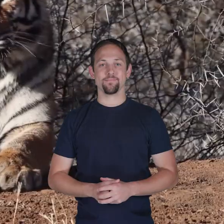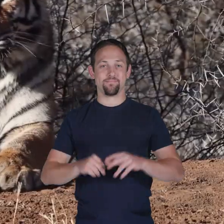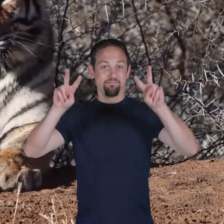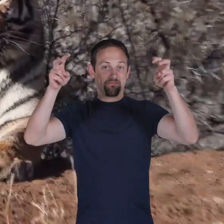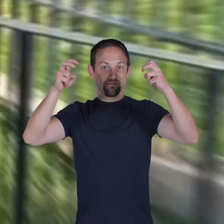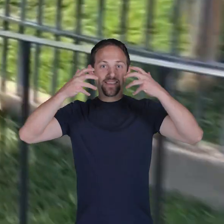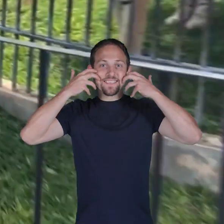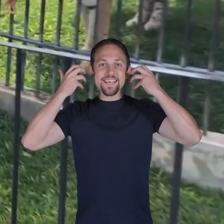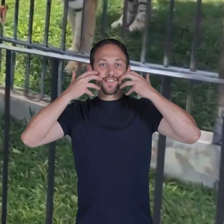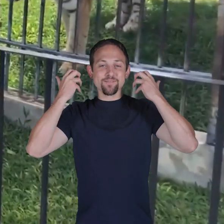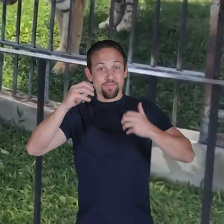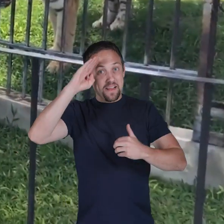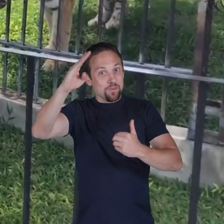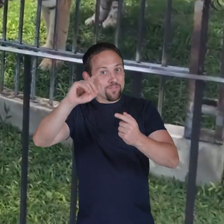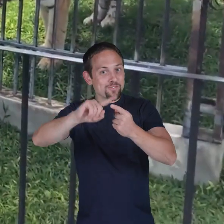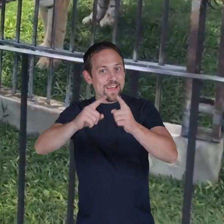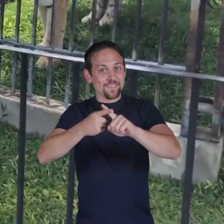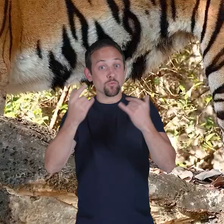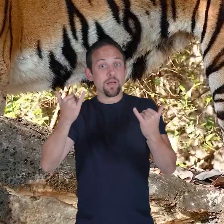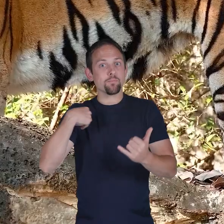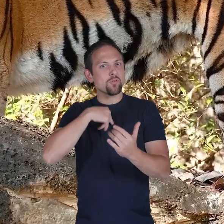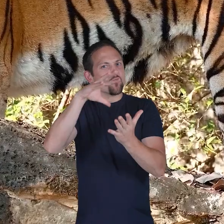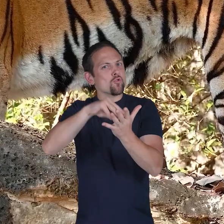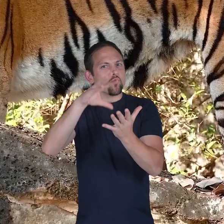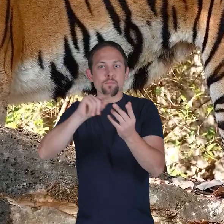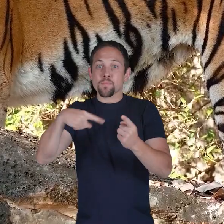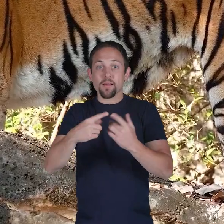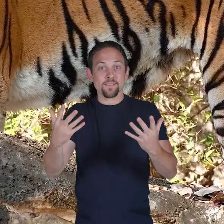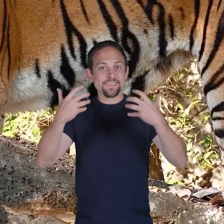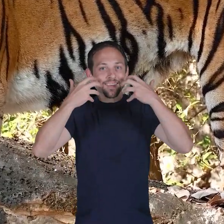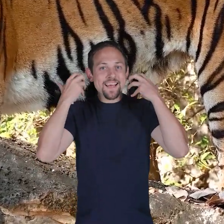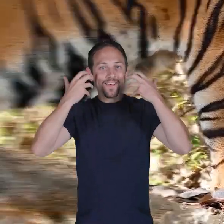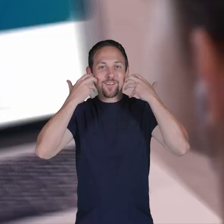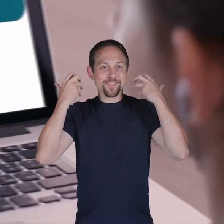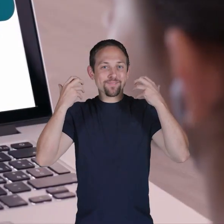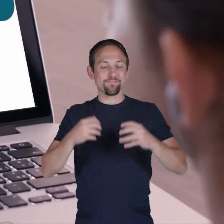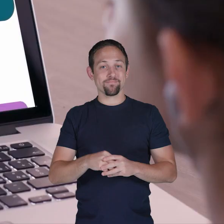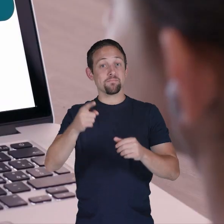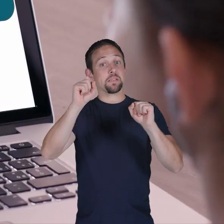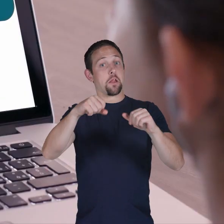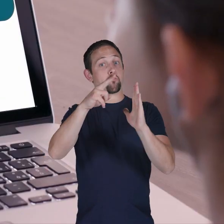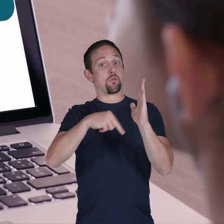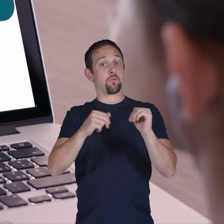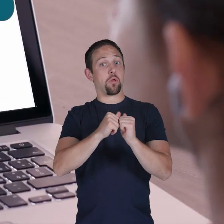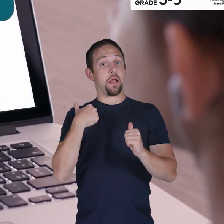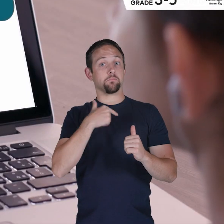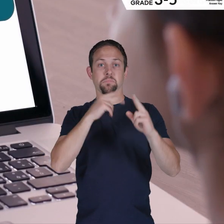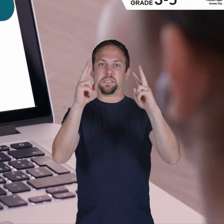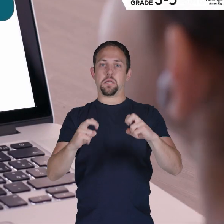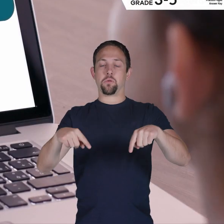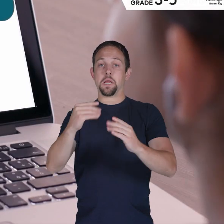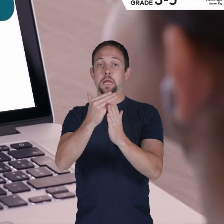Tigers! Hi friends, today we are going to learn all about tigers. You can read along with us by